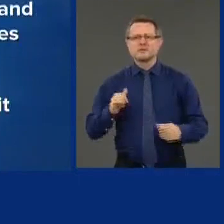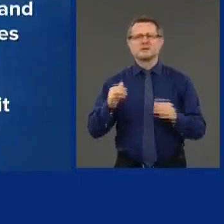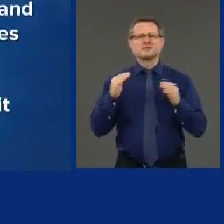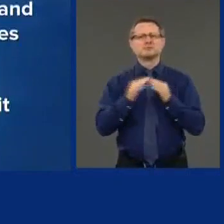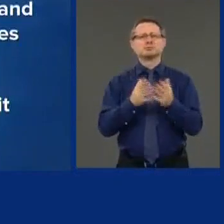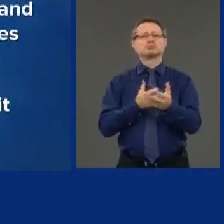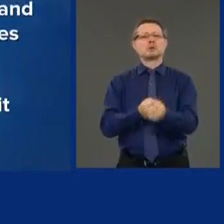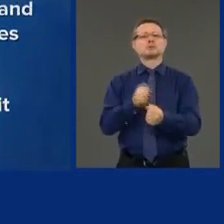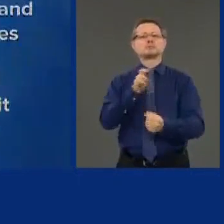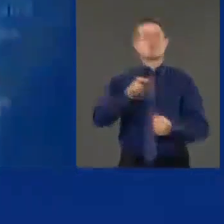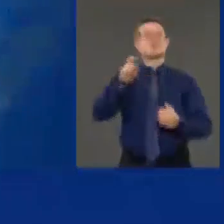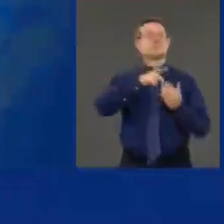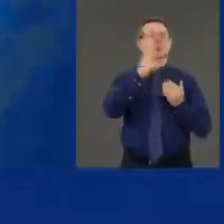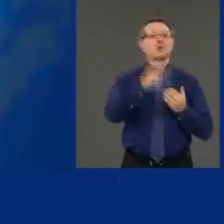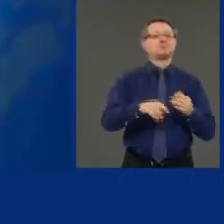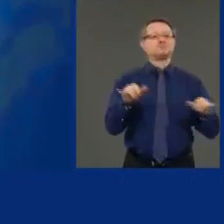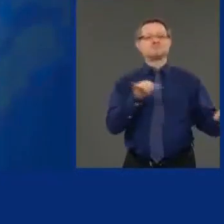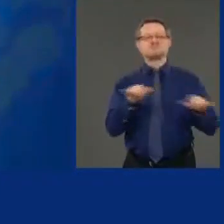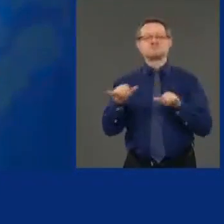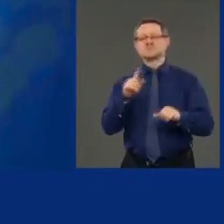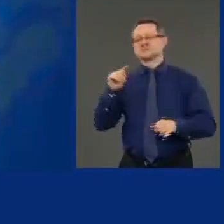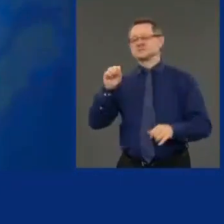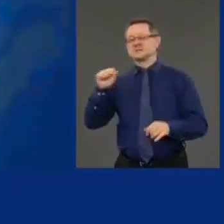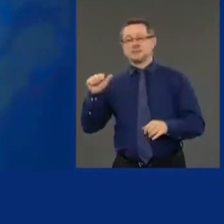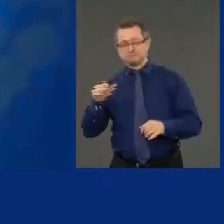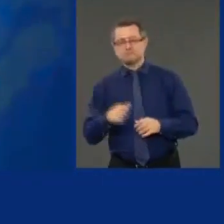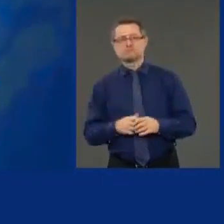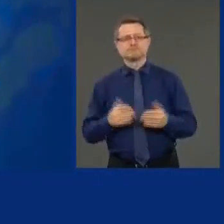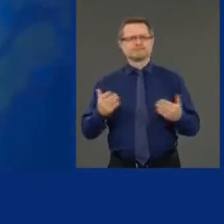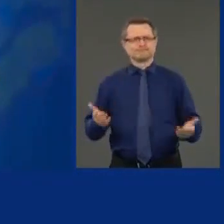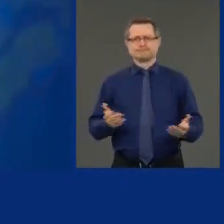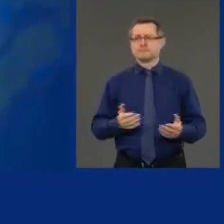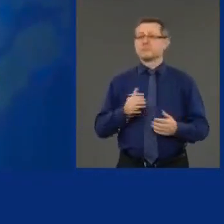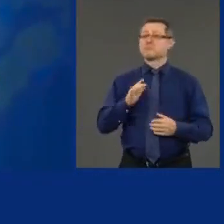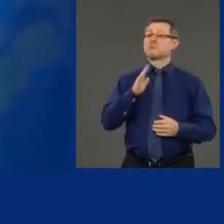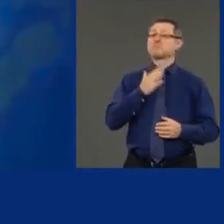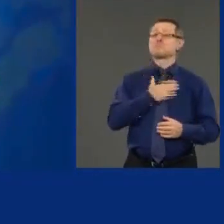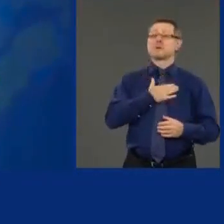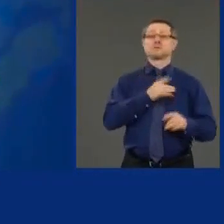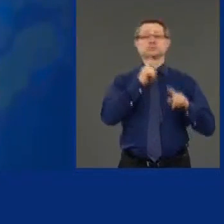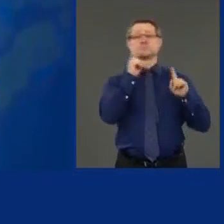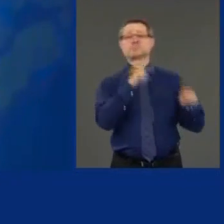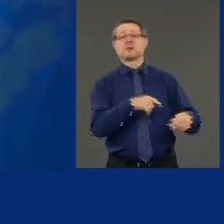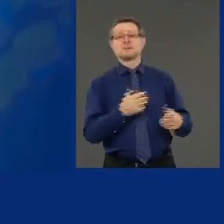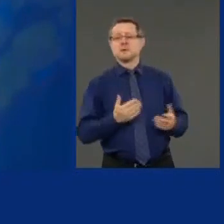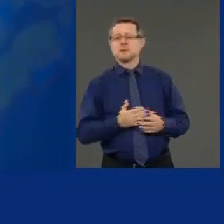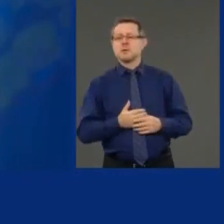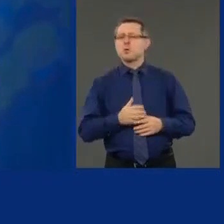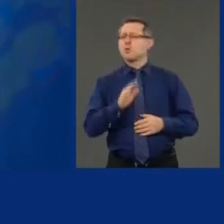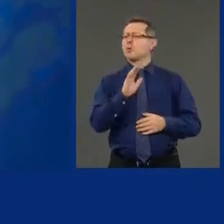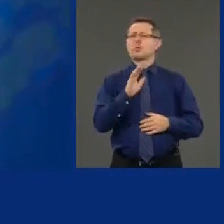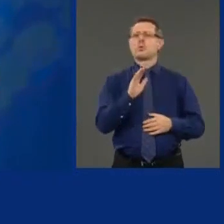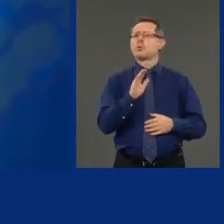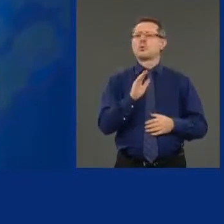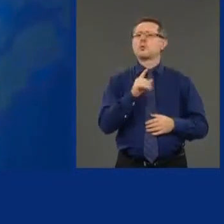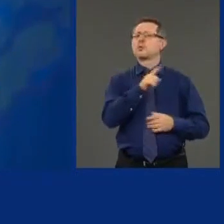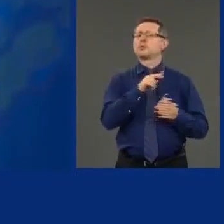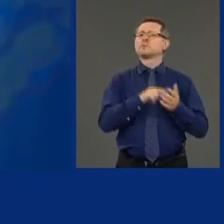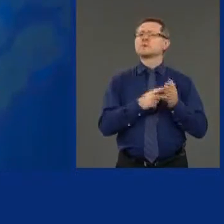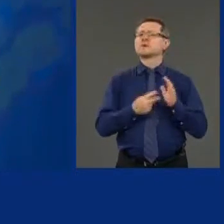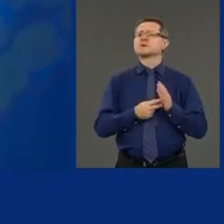Okay? That's a DHS memo. I say it is political extortion.